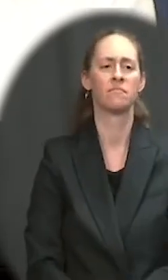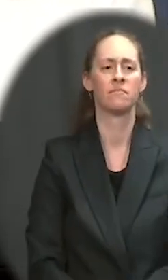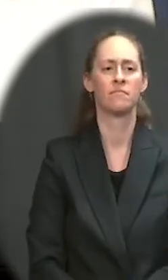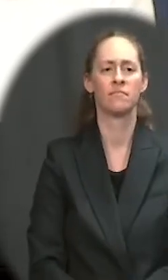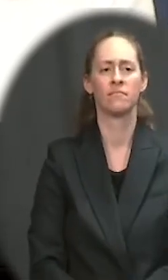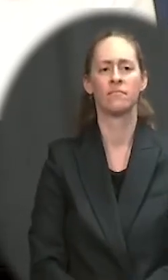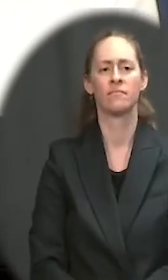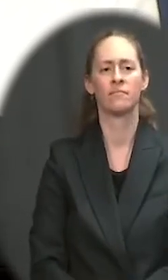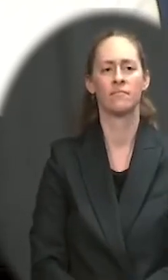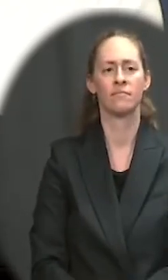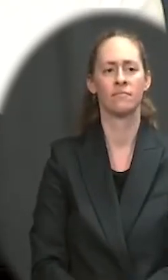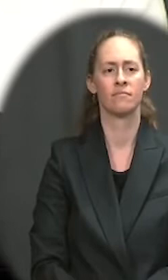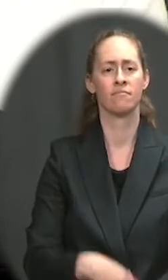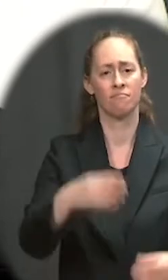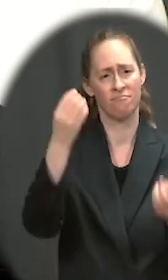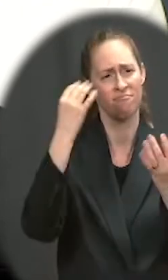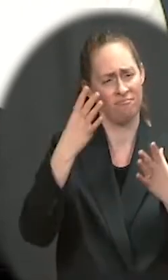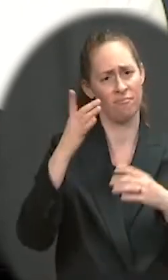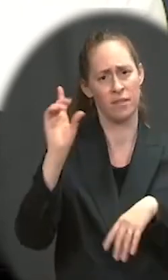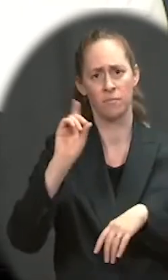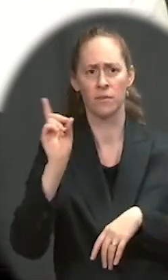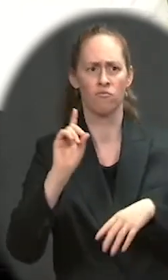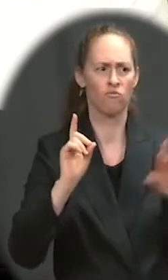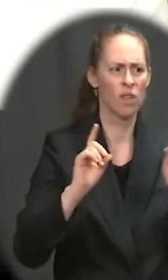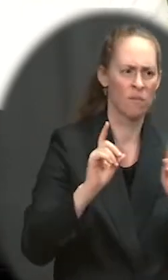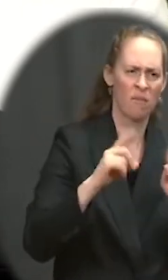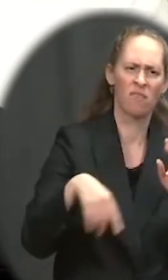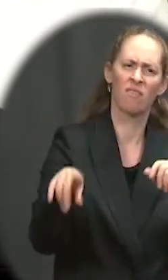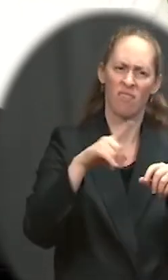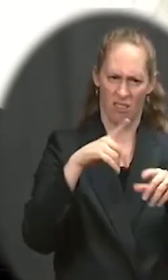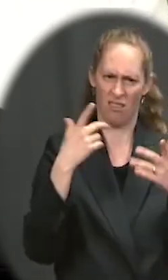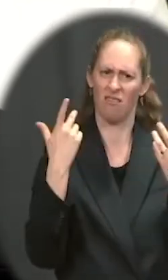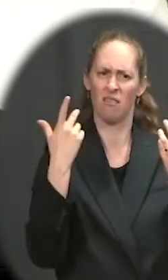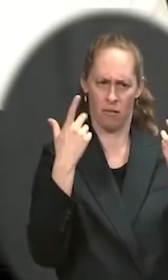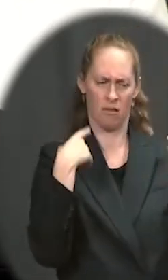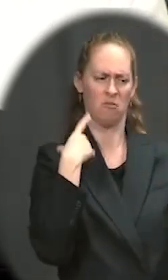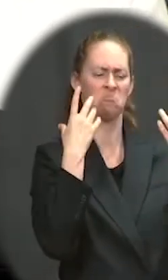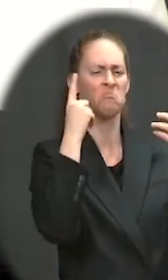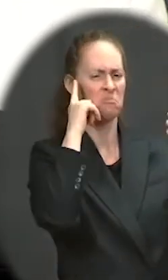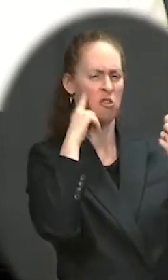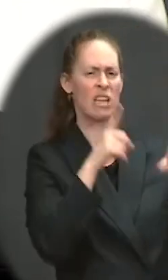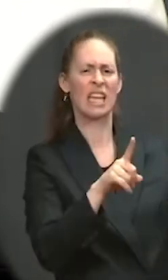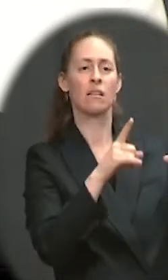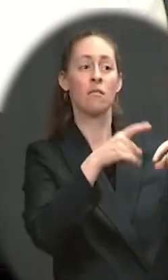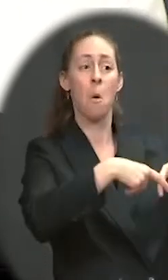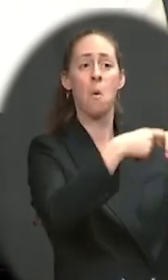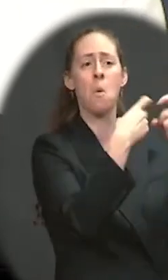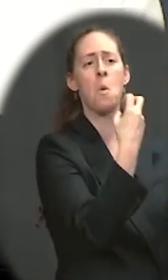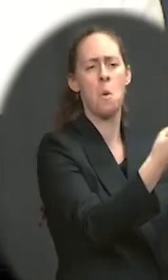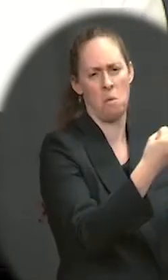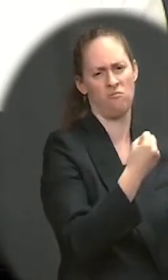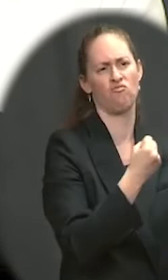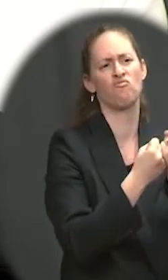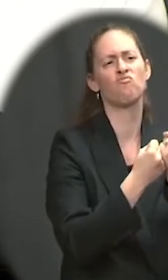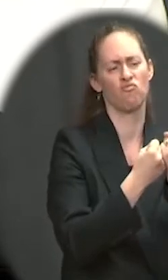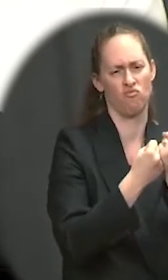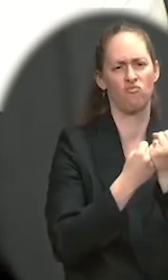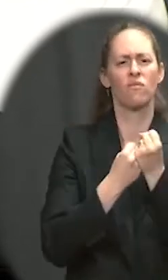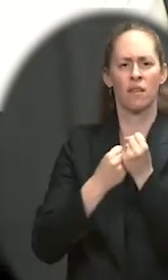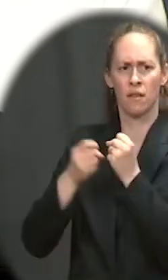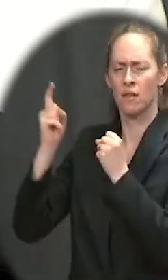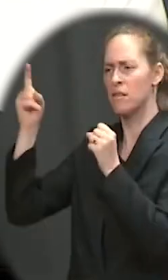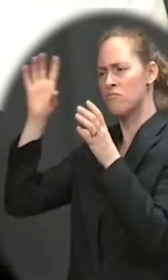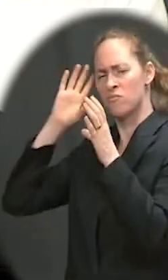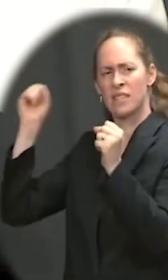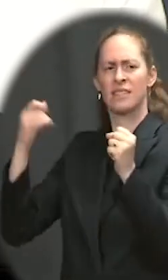support. So, you know, the president does believe that Treasury should be able to meet its obligations and believes that Congress should move